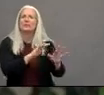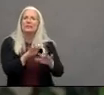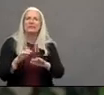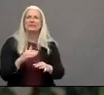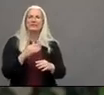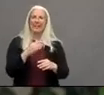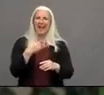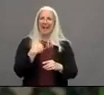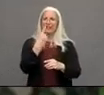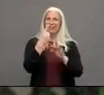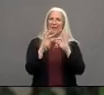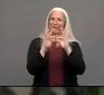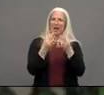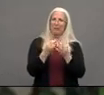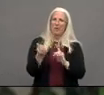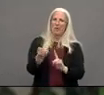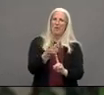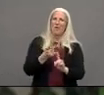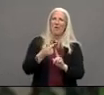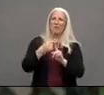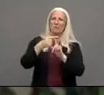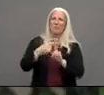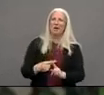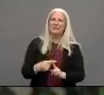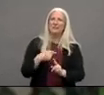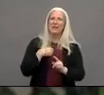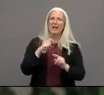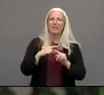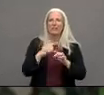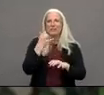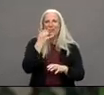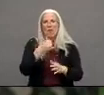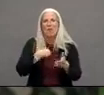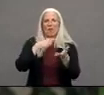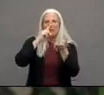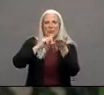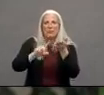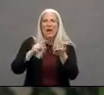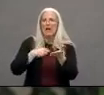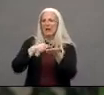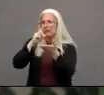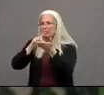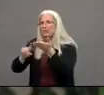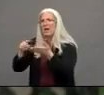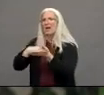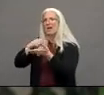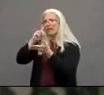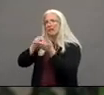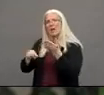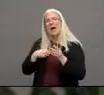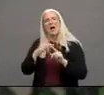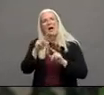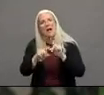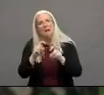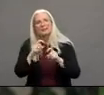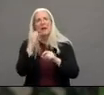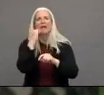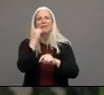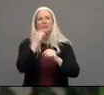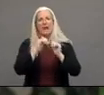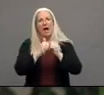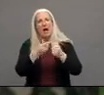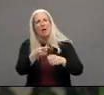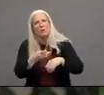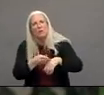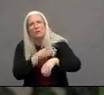called and was checking in with my list you know of symptoms to go through and in talking to one of the family